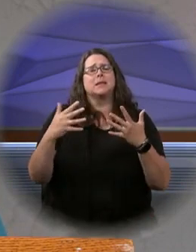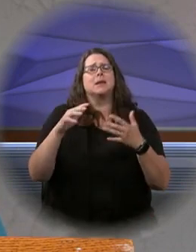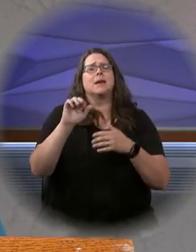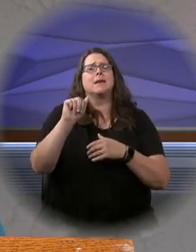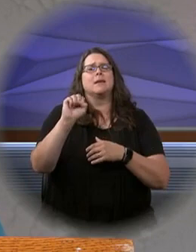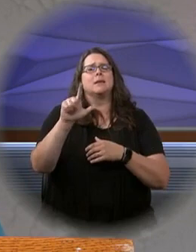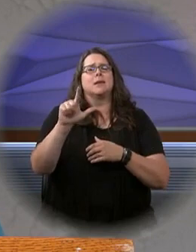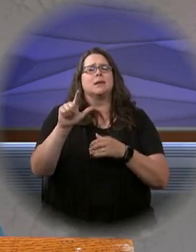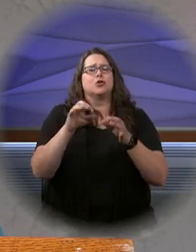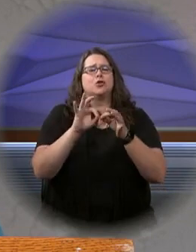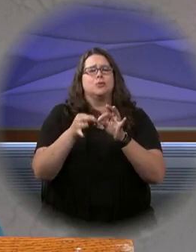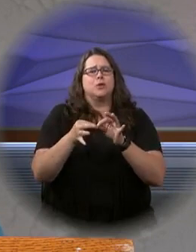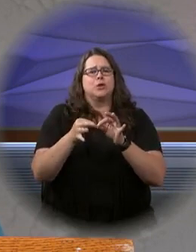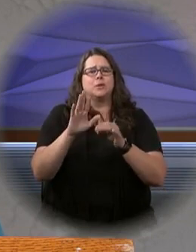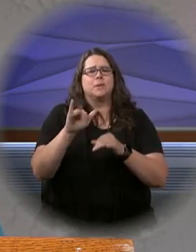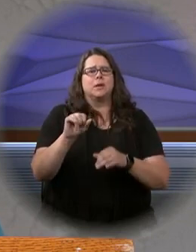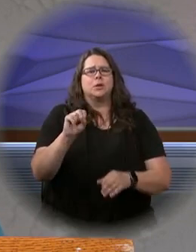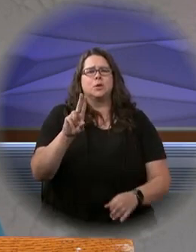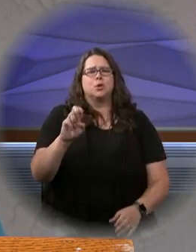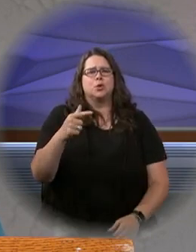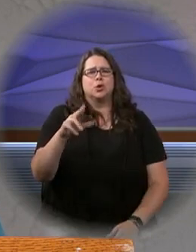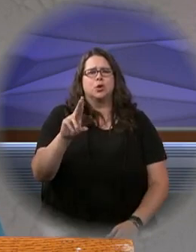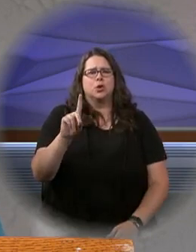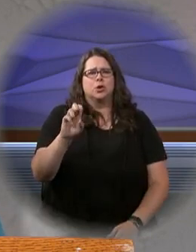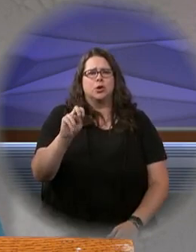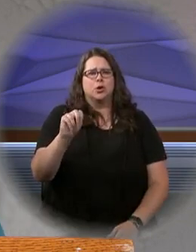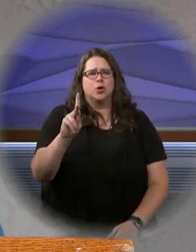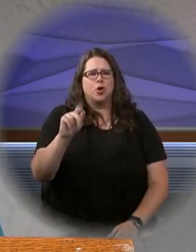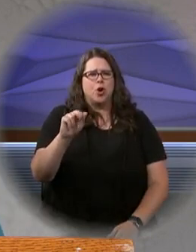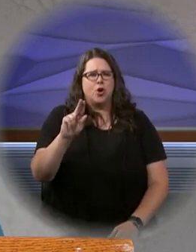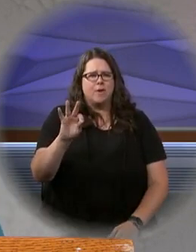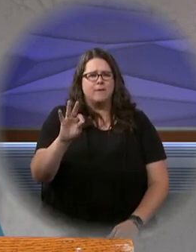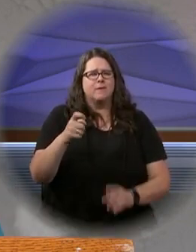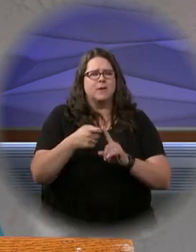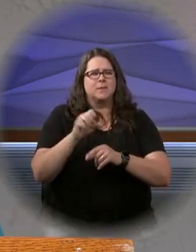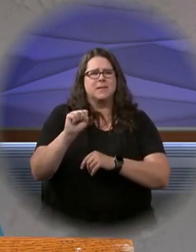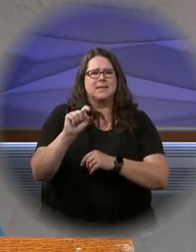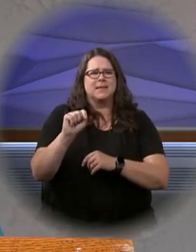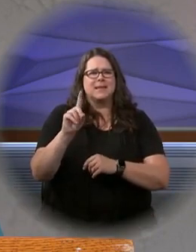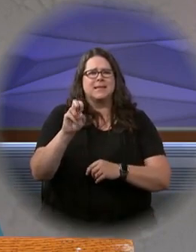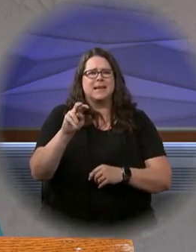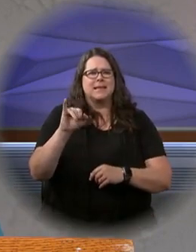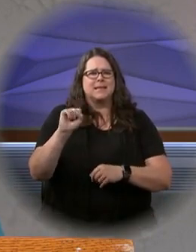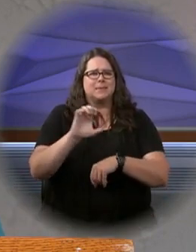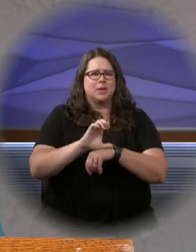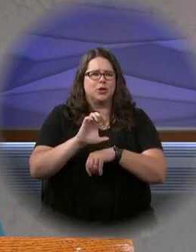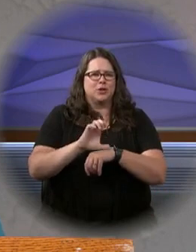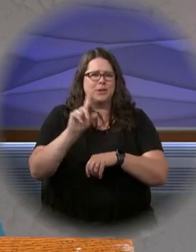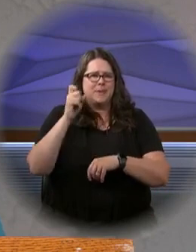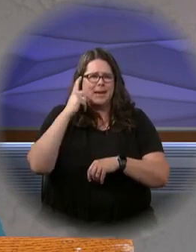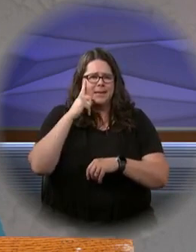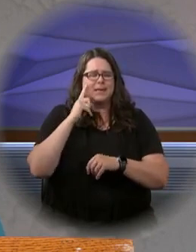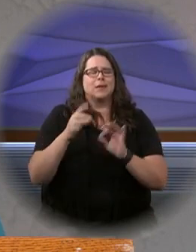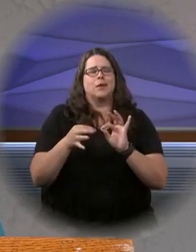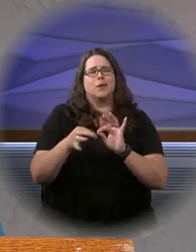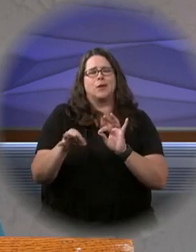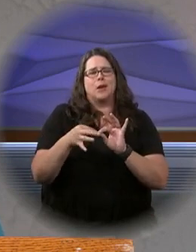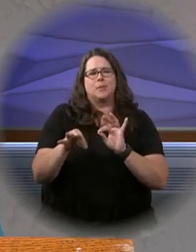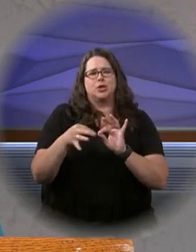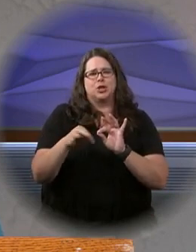American Sign Language interpretation of Sue Guttenkopf of St. Dennis Parish in Madison and the closed